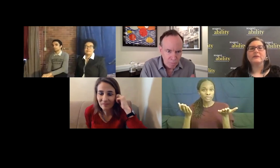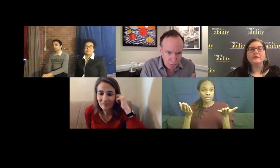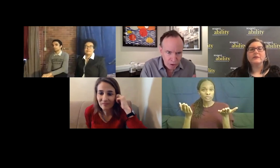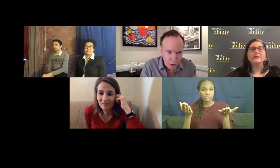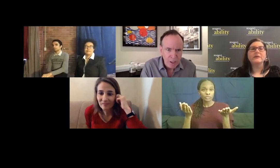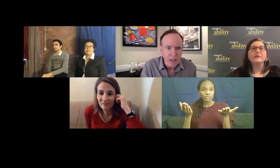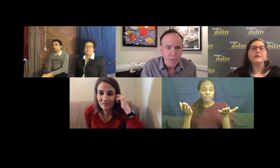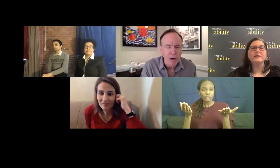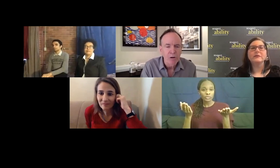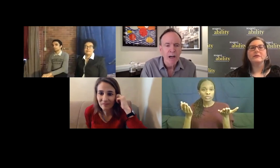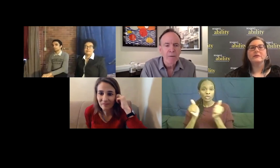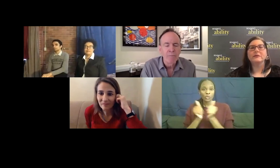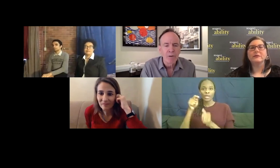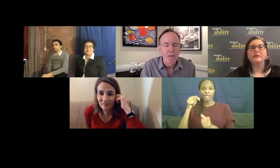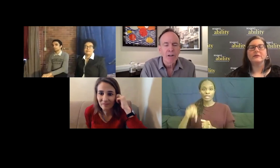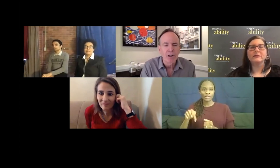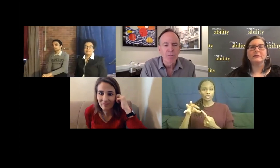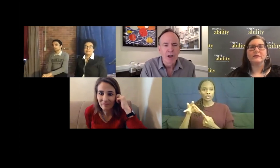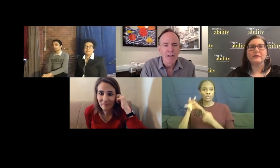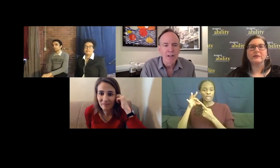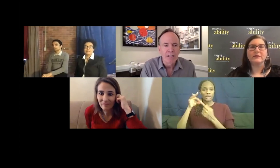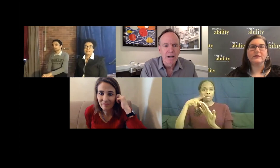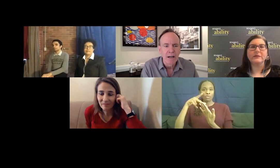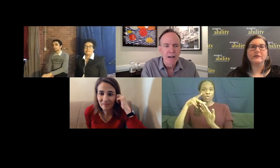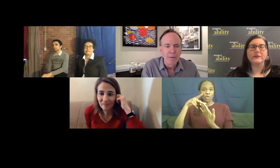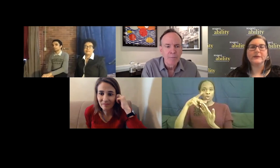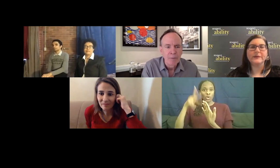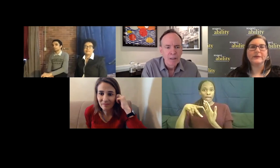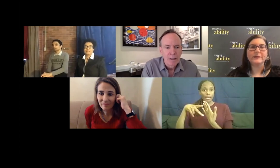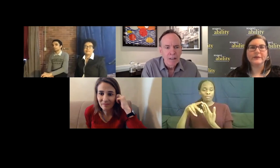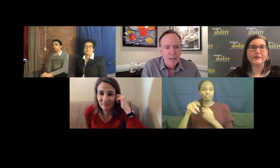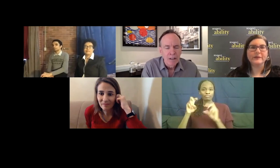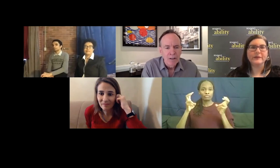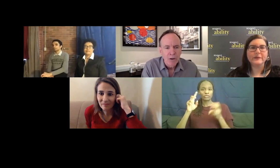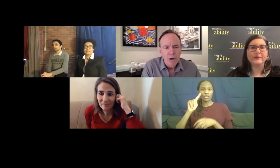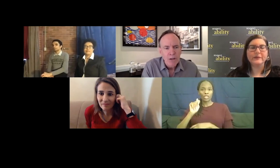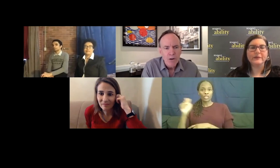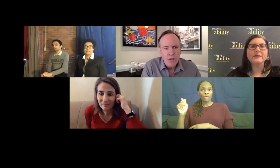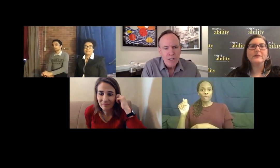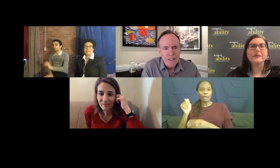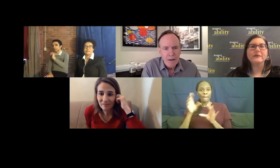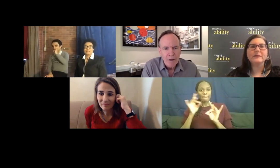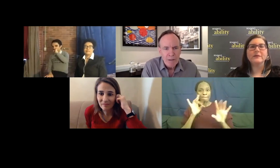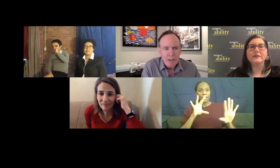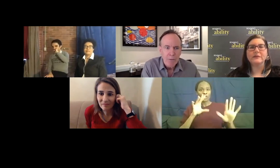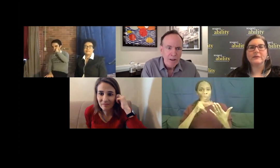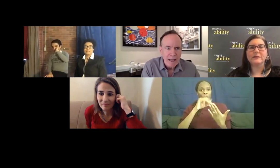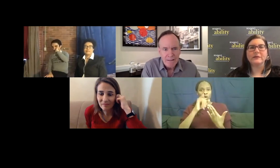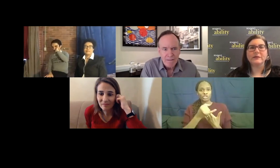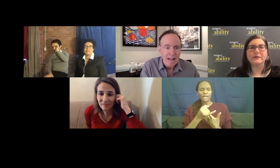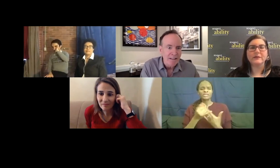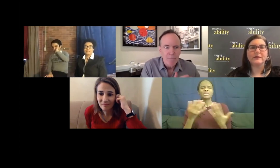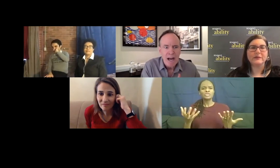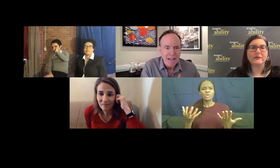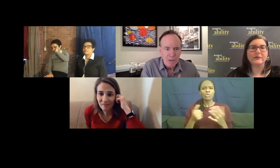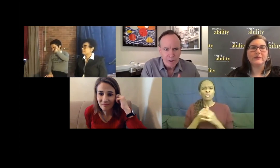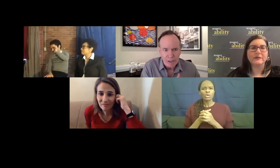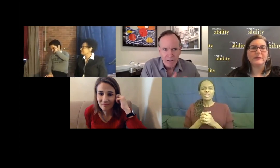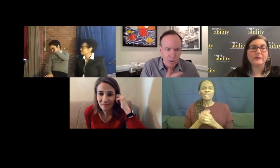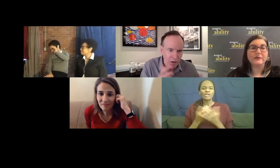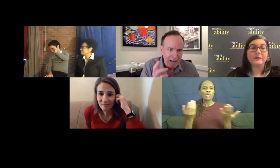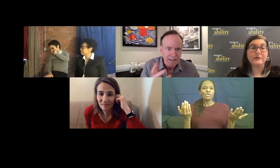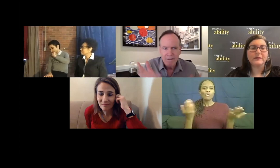unique program, the miracle project. Um, so what do you usually say when people say, well, that's, that's not my